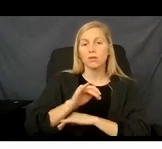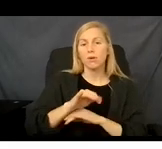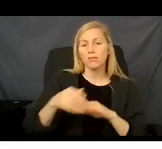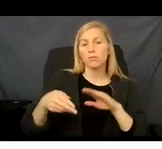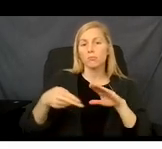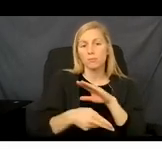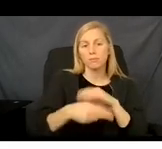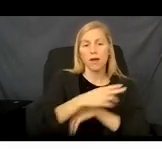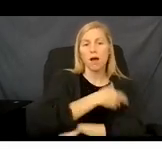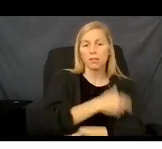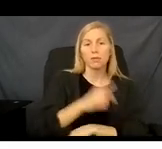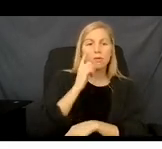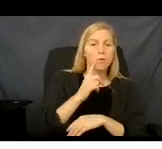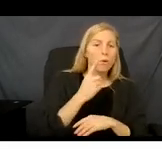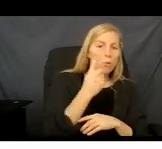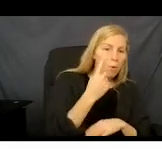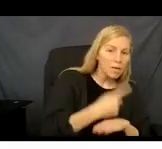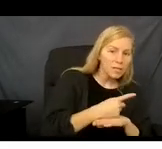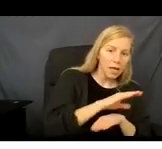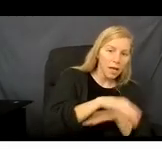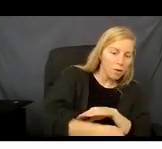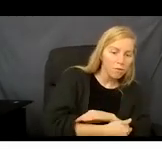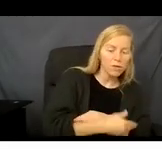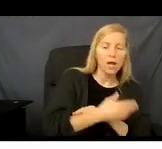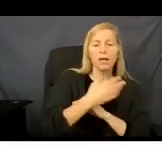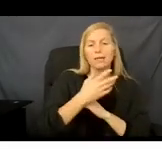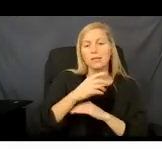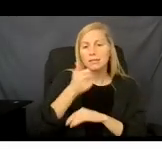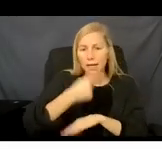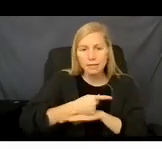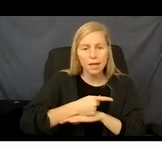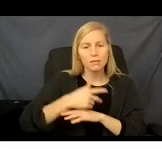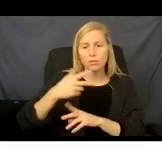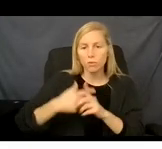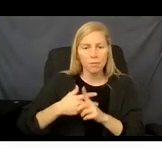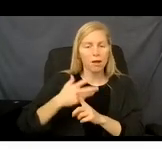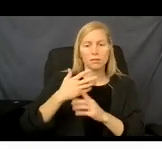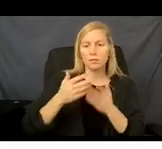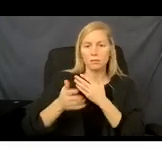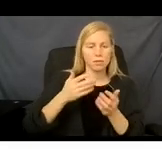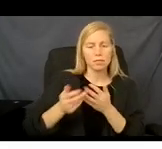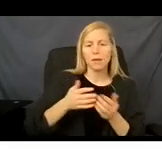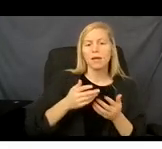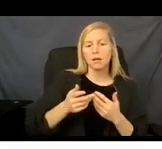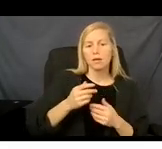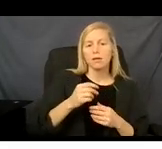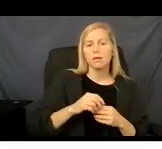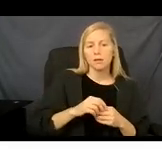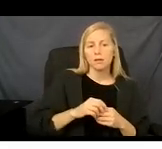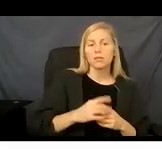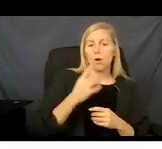one day, for 10 days, for a month, for three months, whenever you are discharged on one hospitalization,